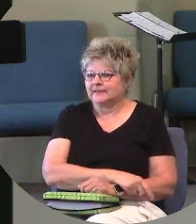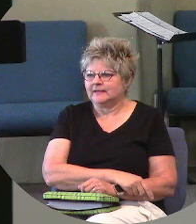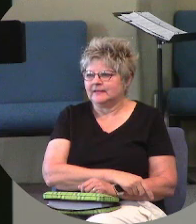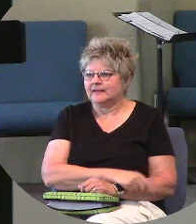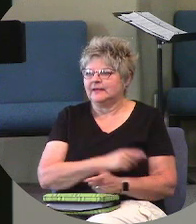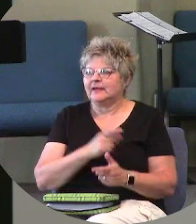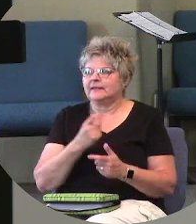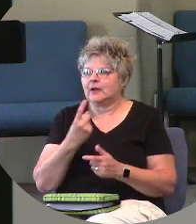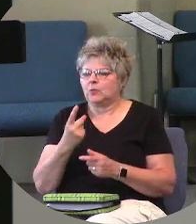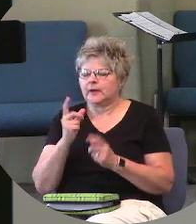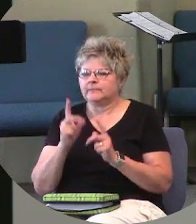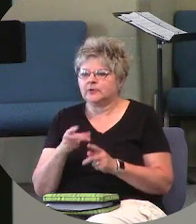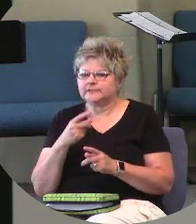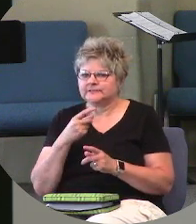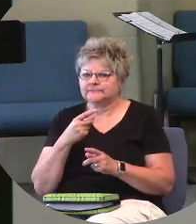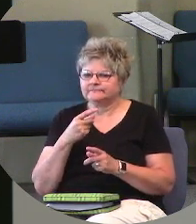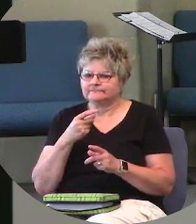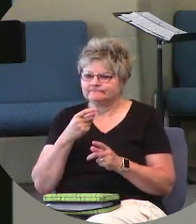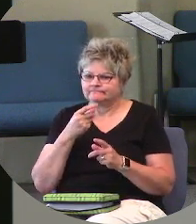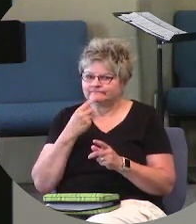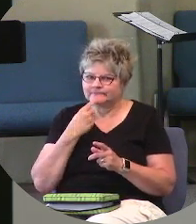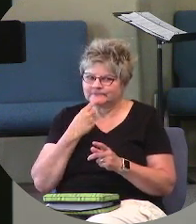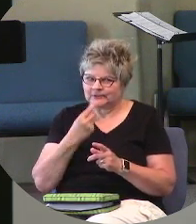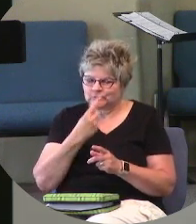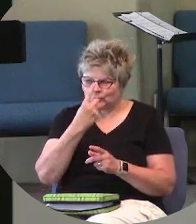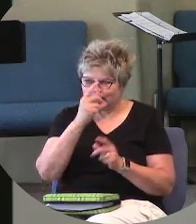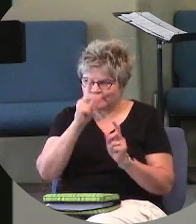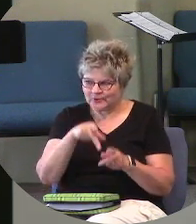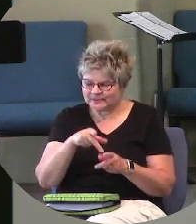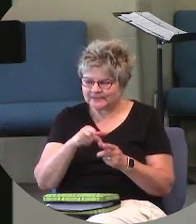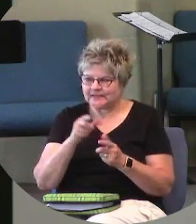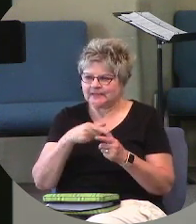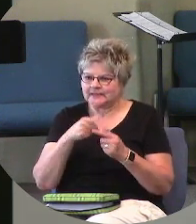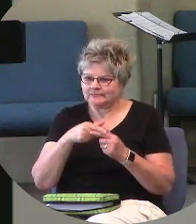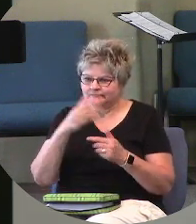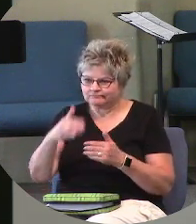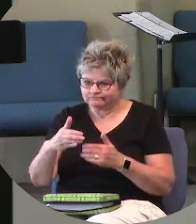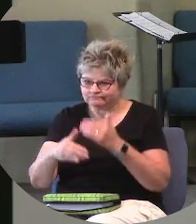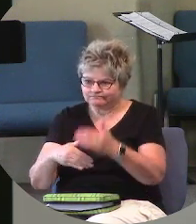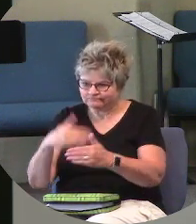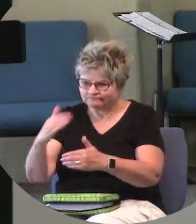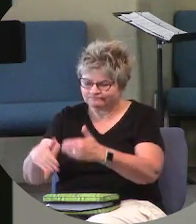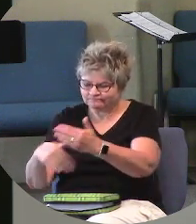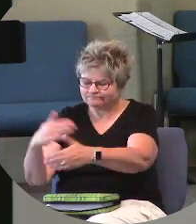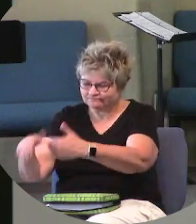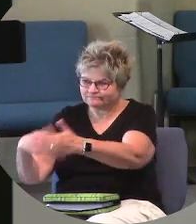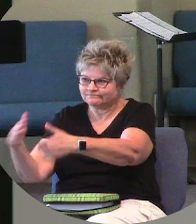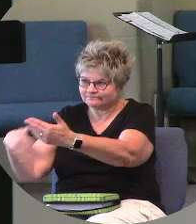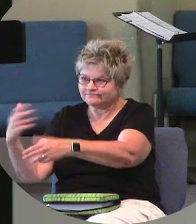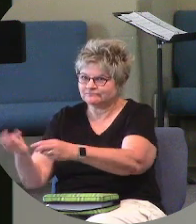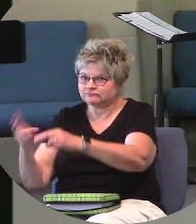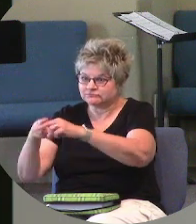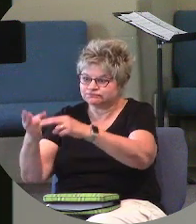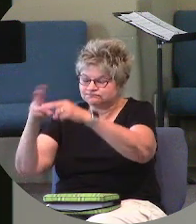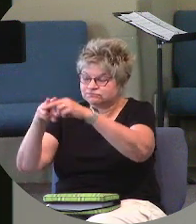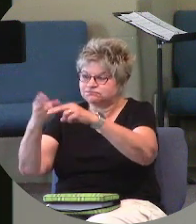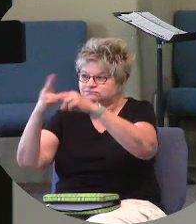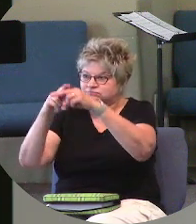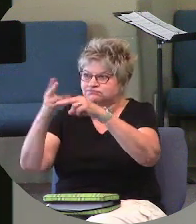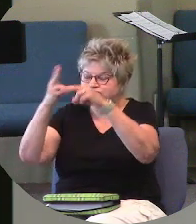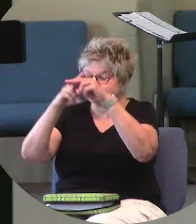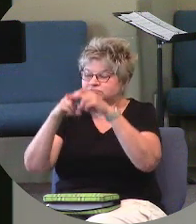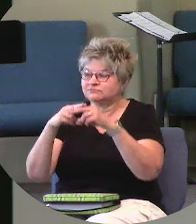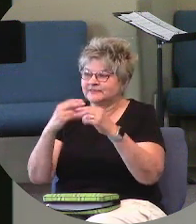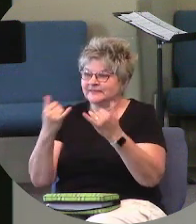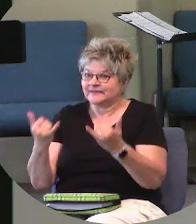And that one person tells one person and so on and so forth and so forth and so forth. Until all of a sudden we have a